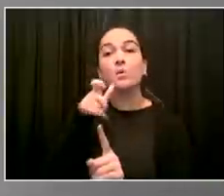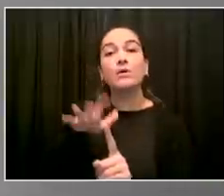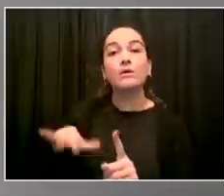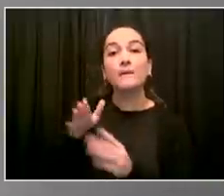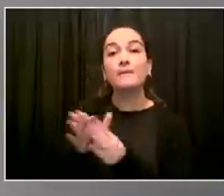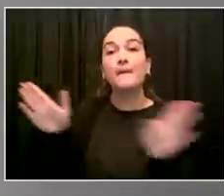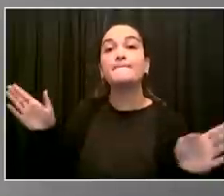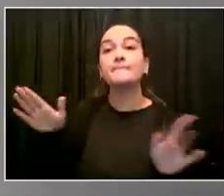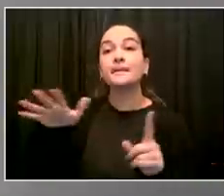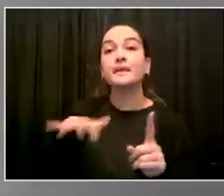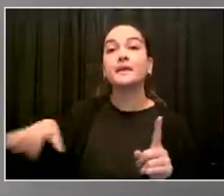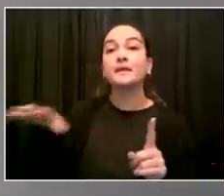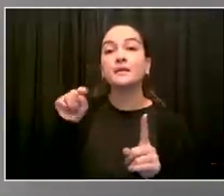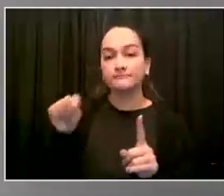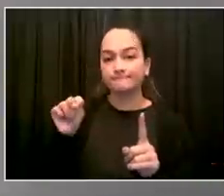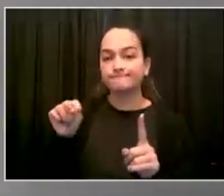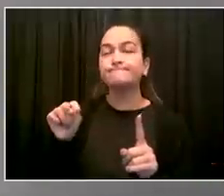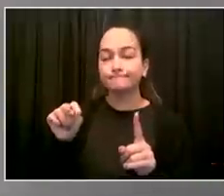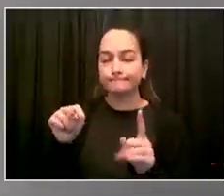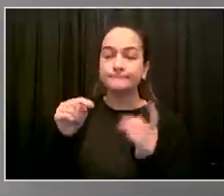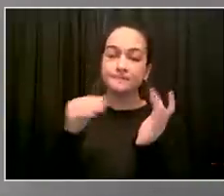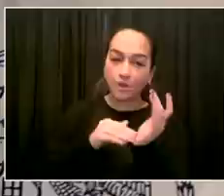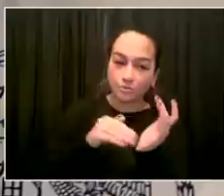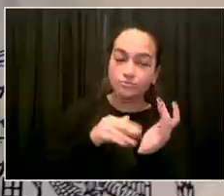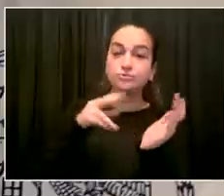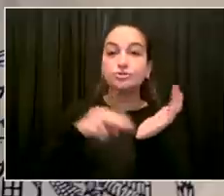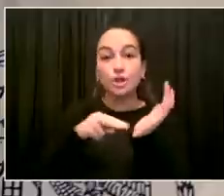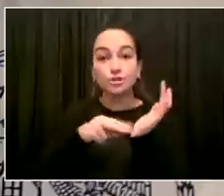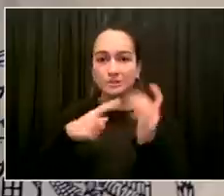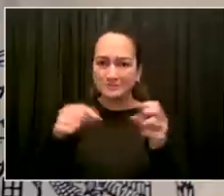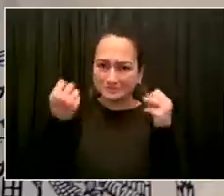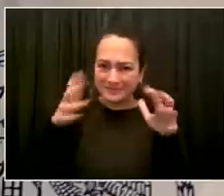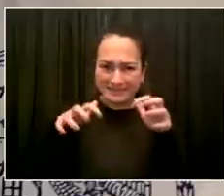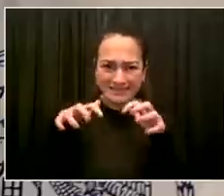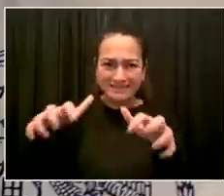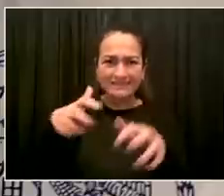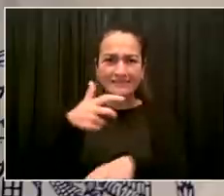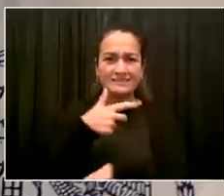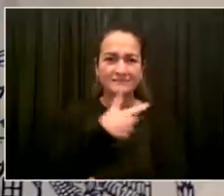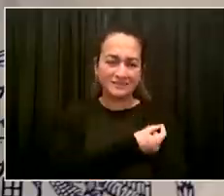want to add? No, sir. Nothing to add. Thank you. Okay. Go ahead, Marla.